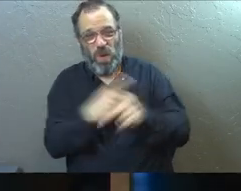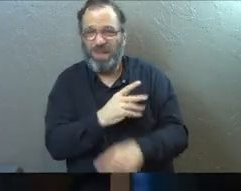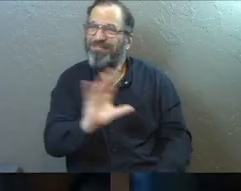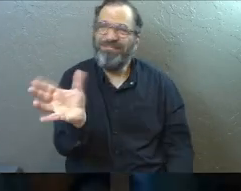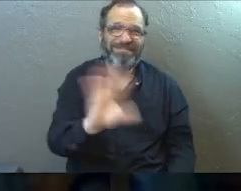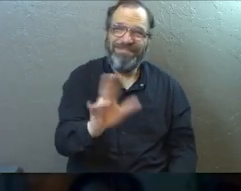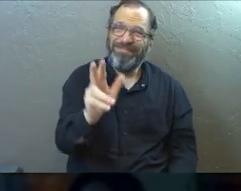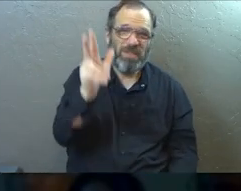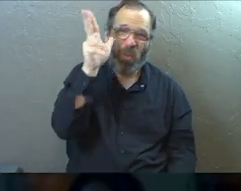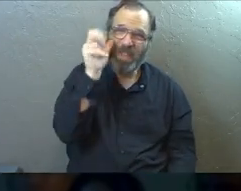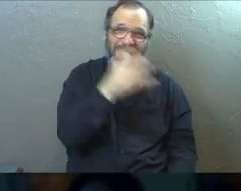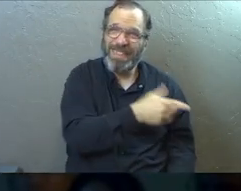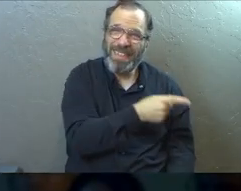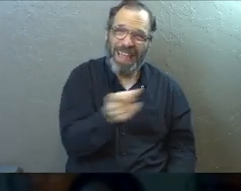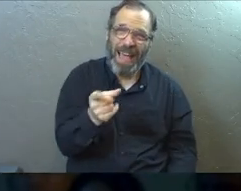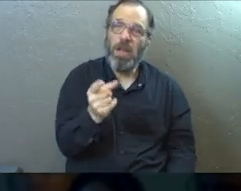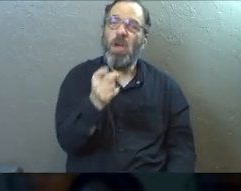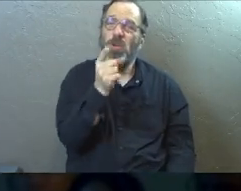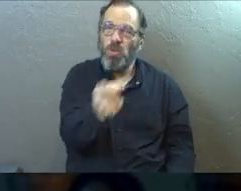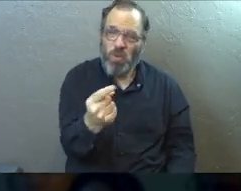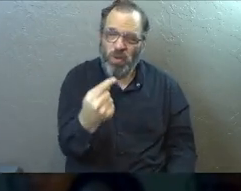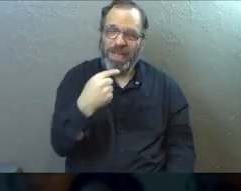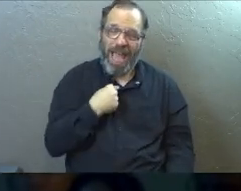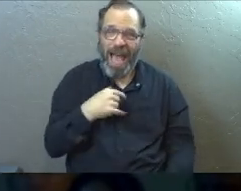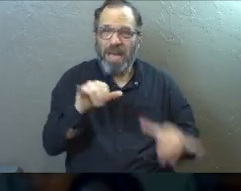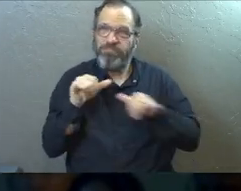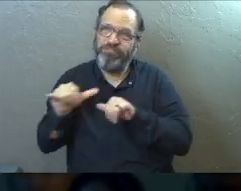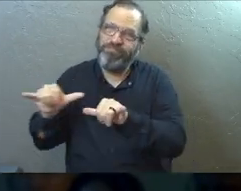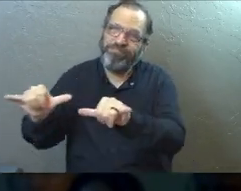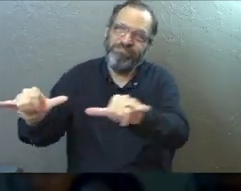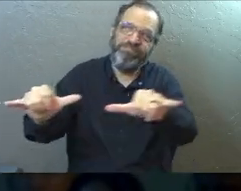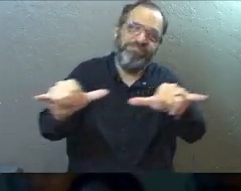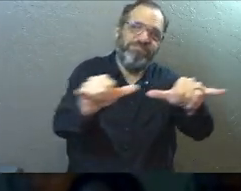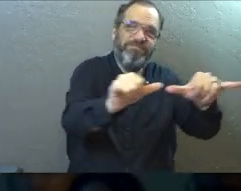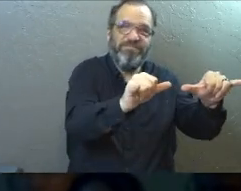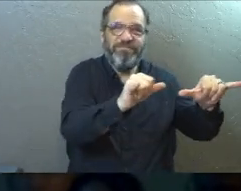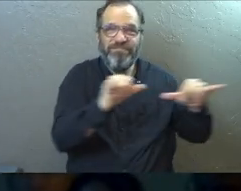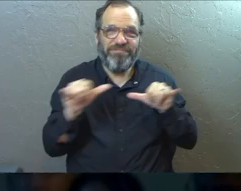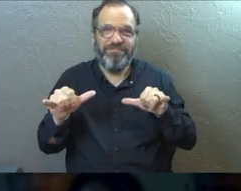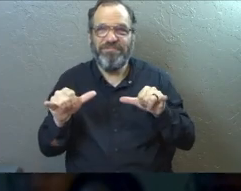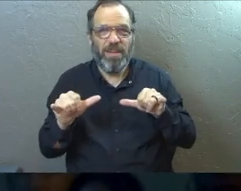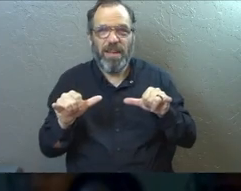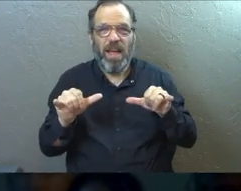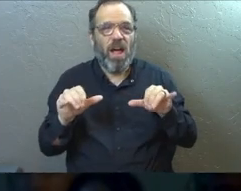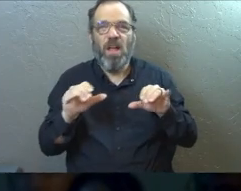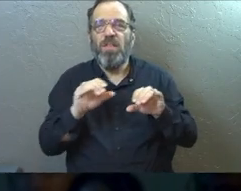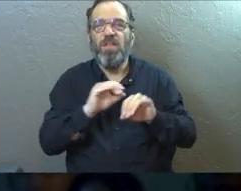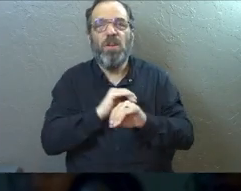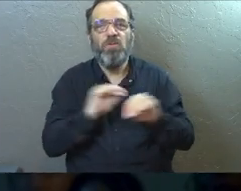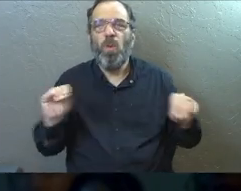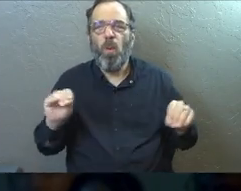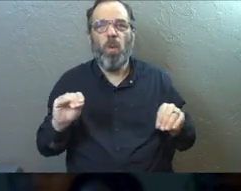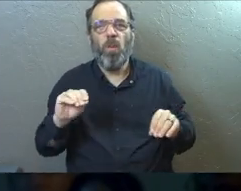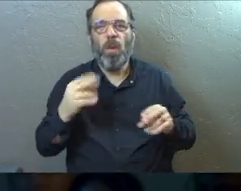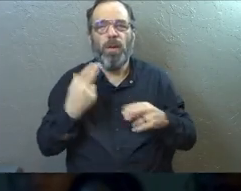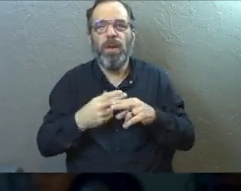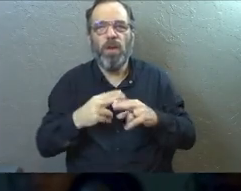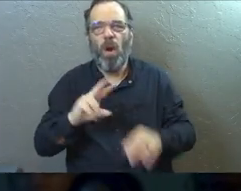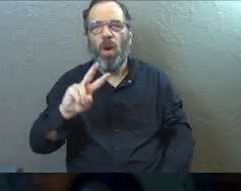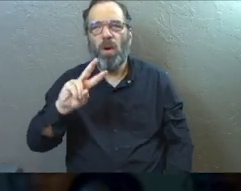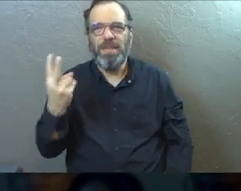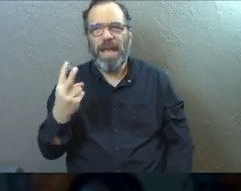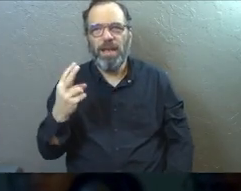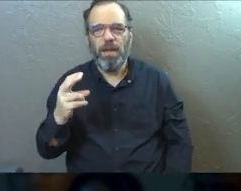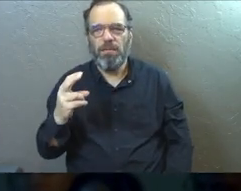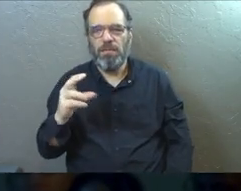whatever else it might be. We're all in that same boat together. There's no second class Christians here this morning. It's